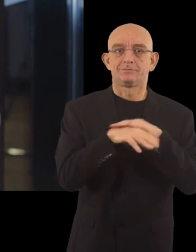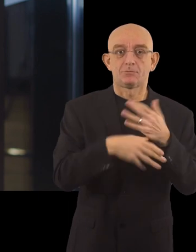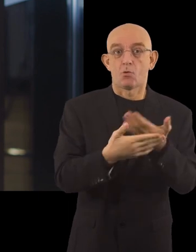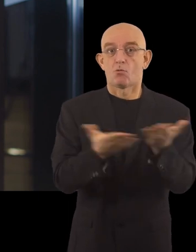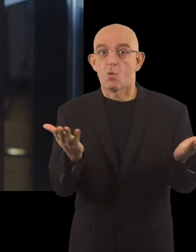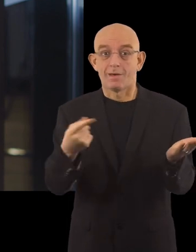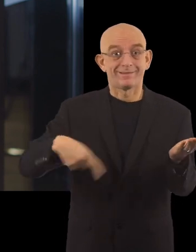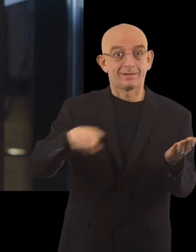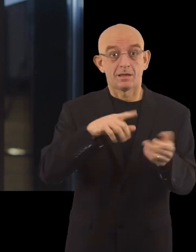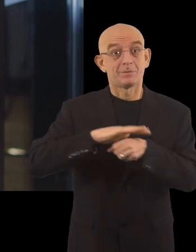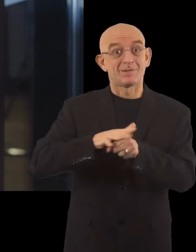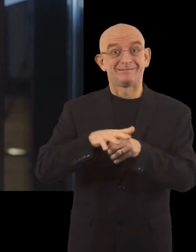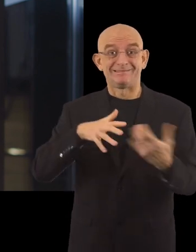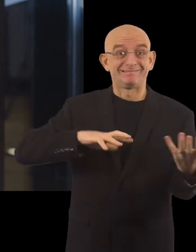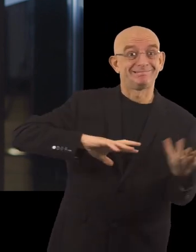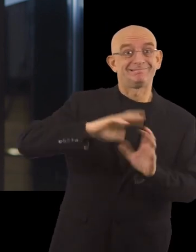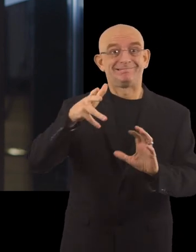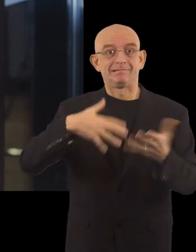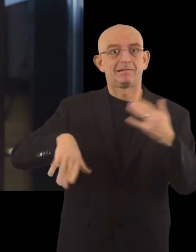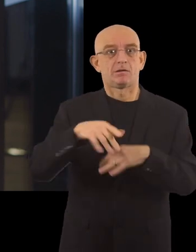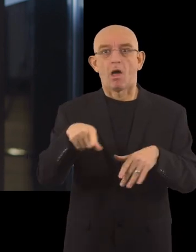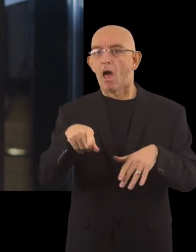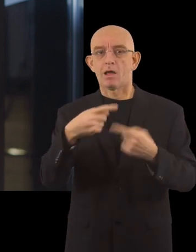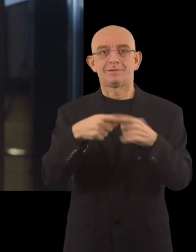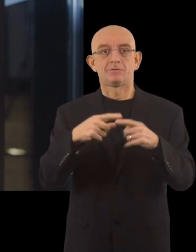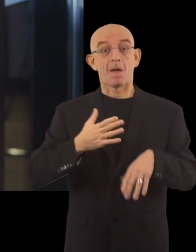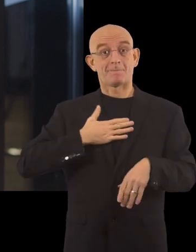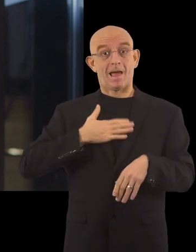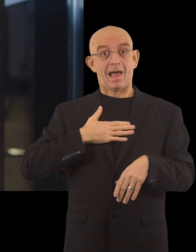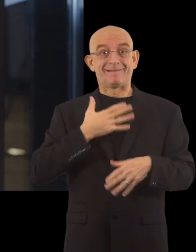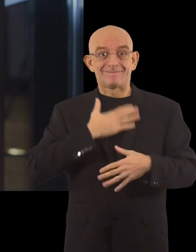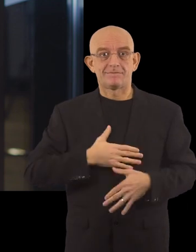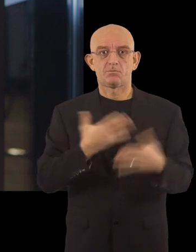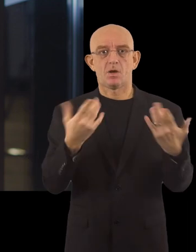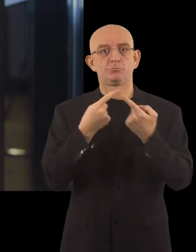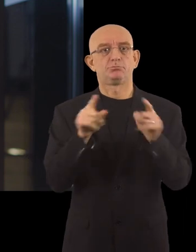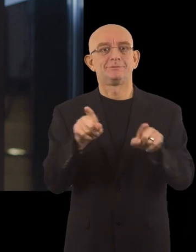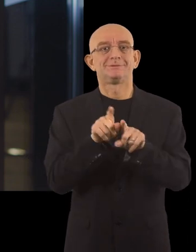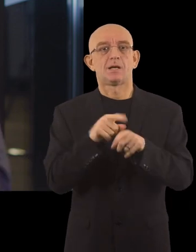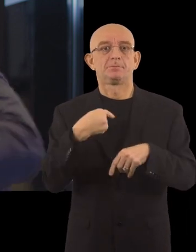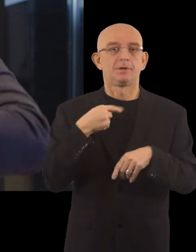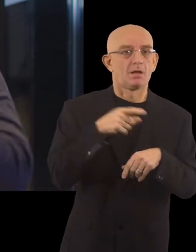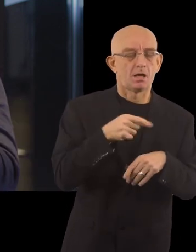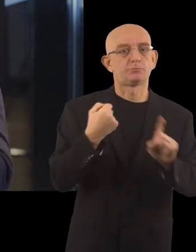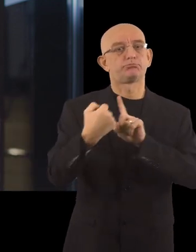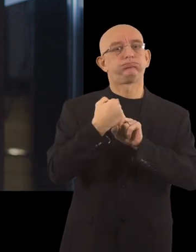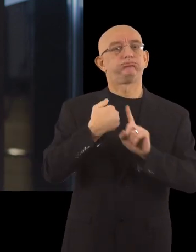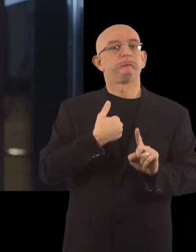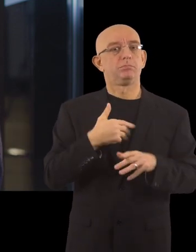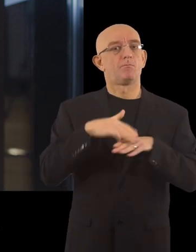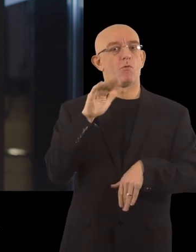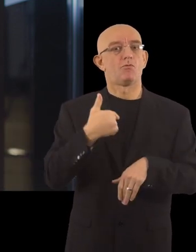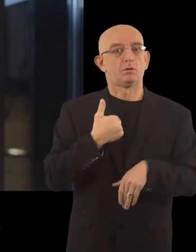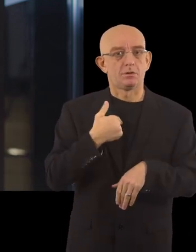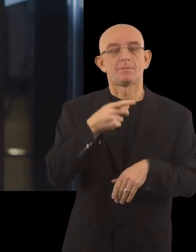to realize that in these times of a pandemic, my needs, for example, in a stall, are a bit higher at the